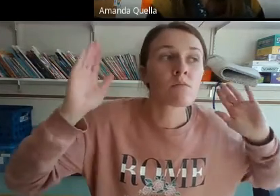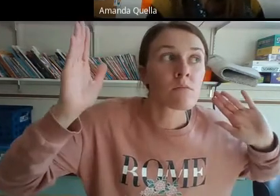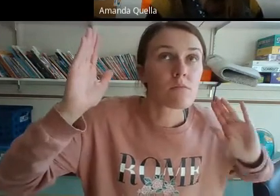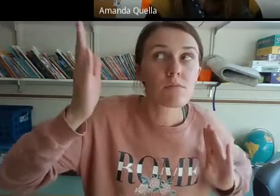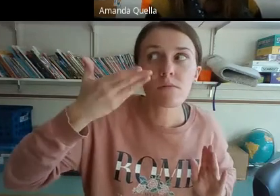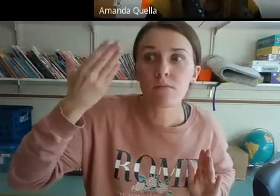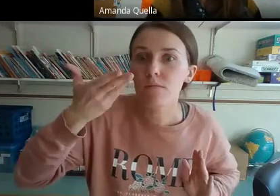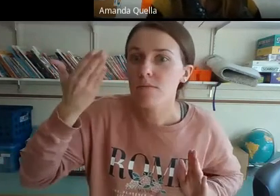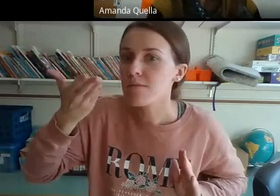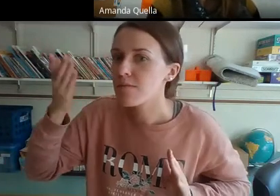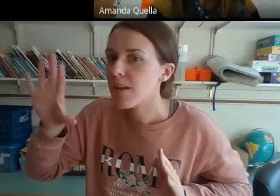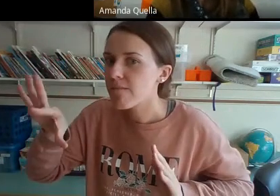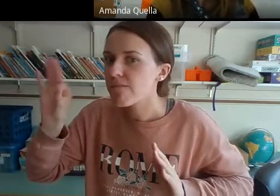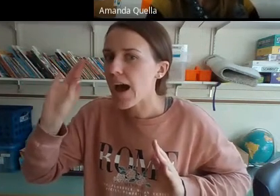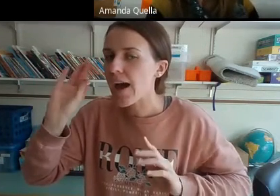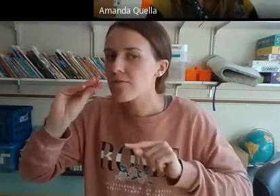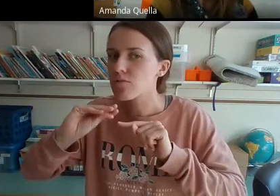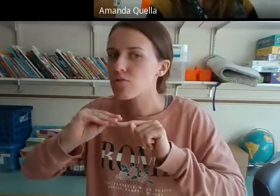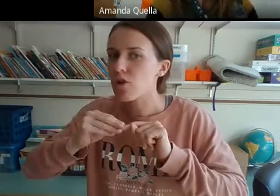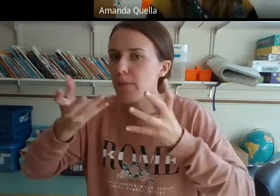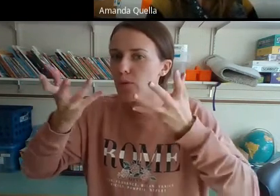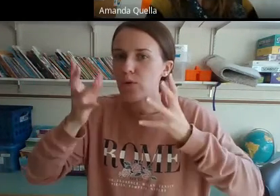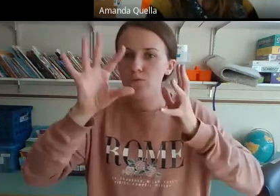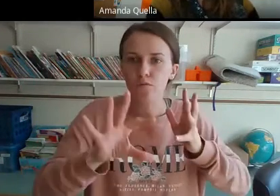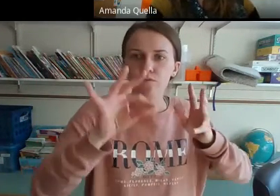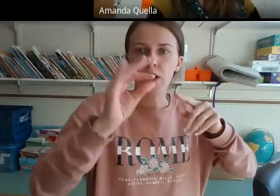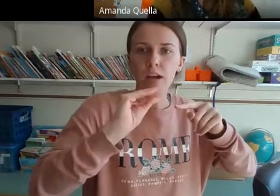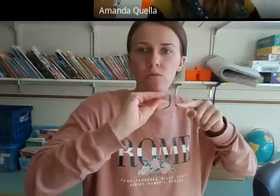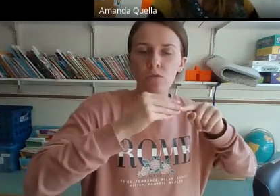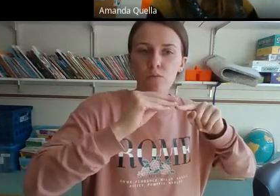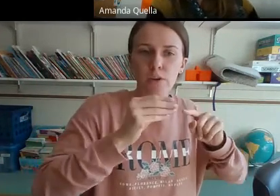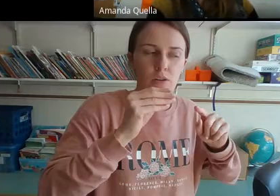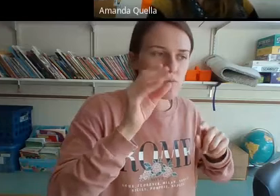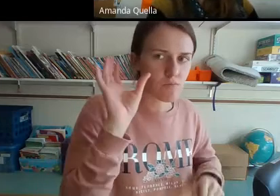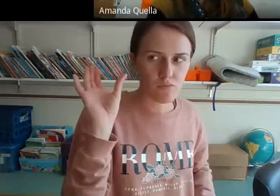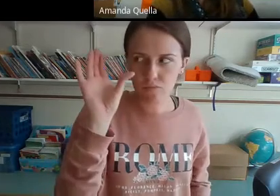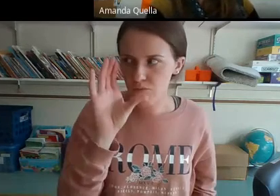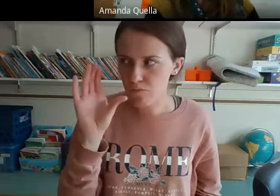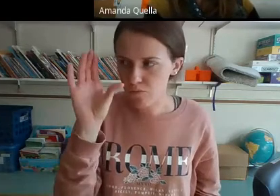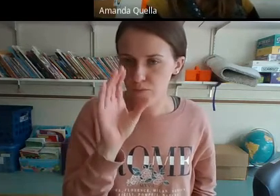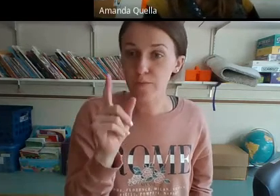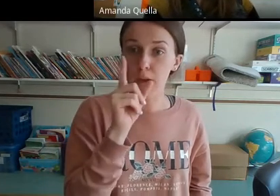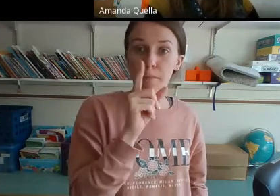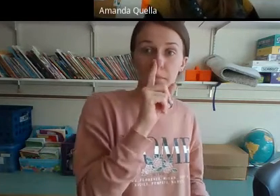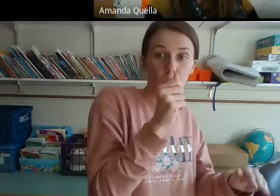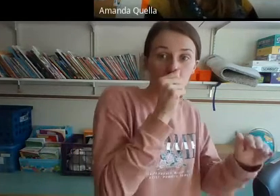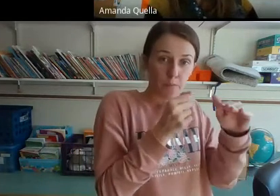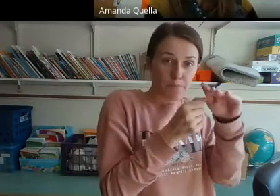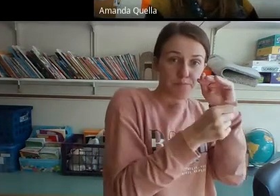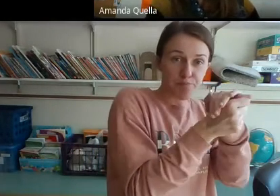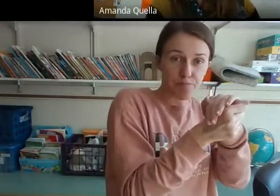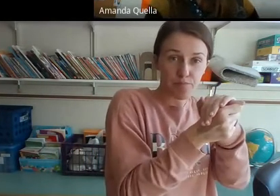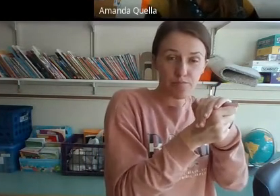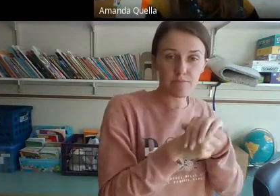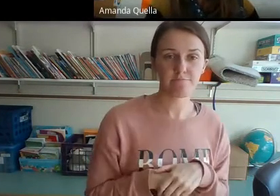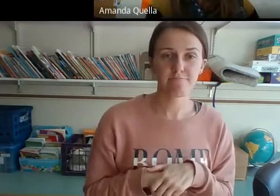sniff, sniff, sniff, and find that strawberry. Oh, look it. He's trying to hide it. No matter